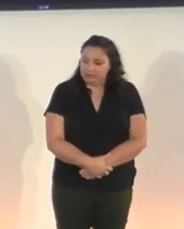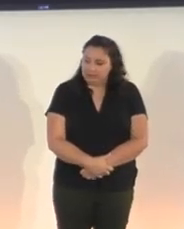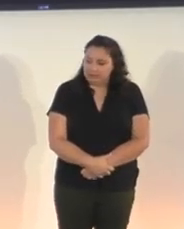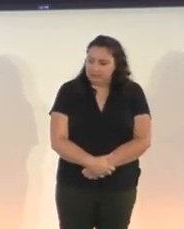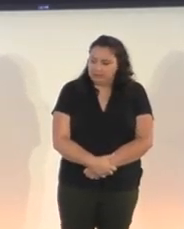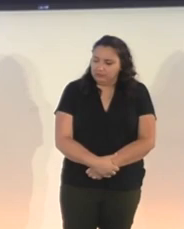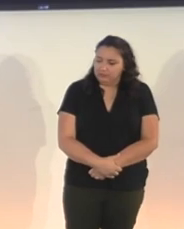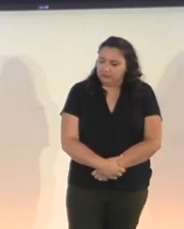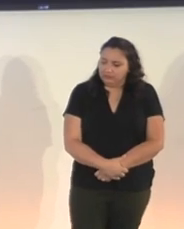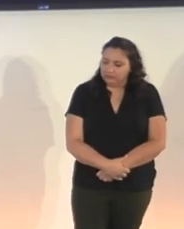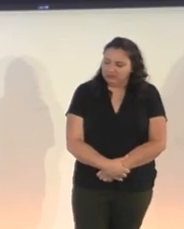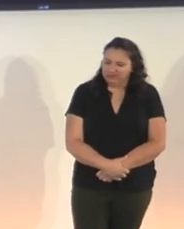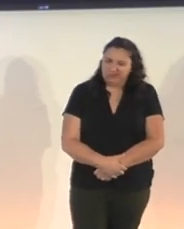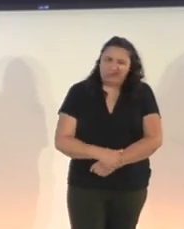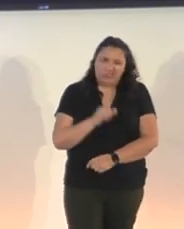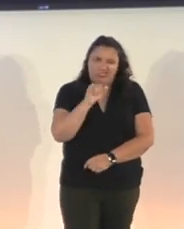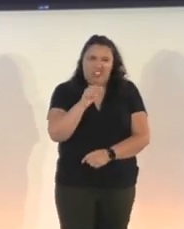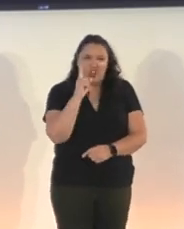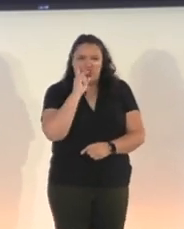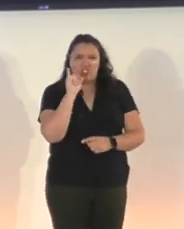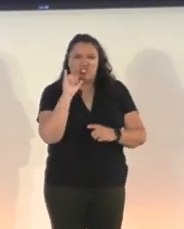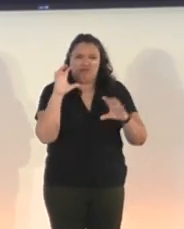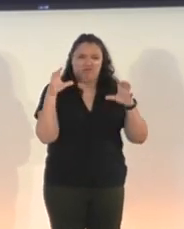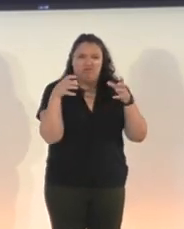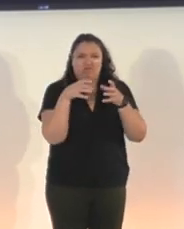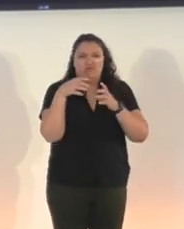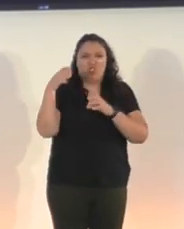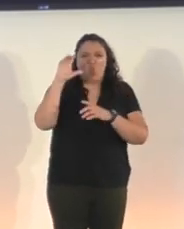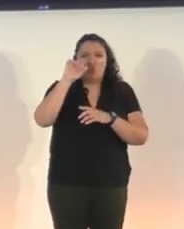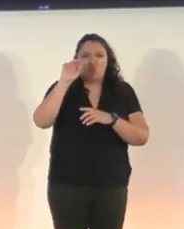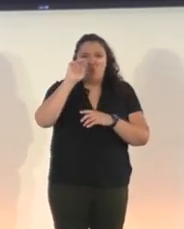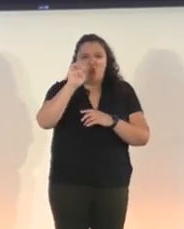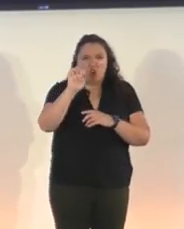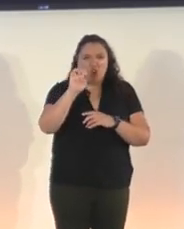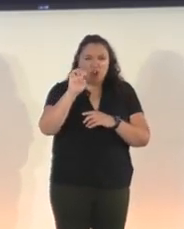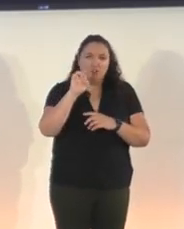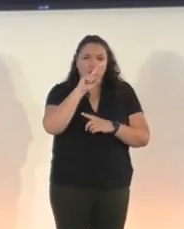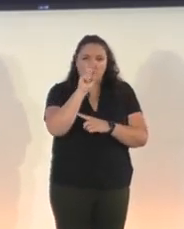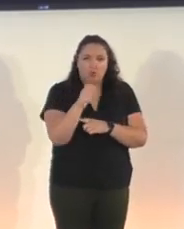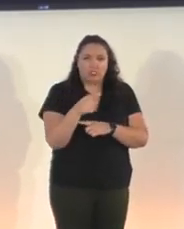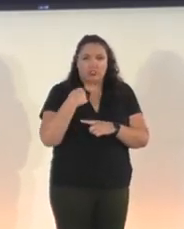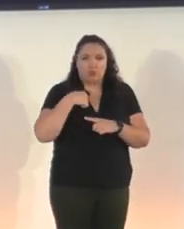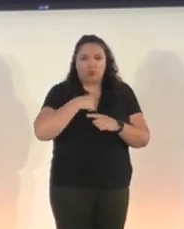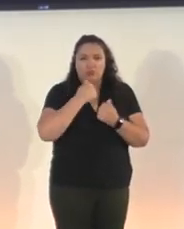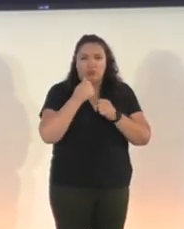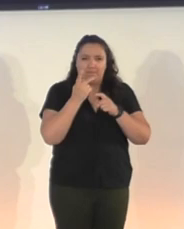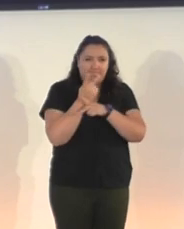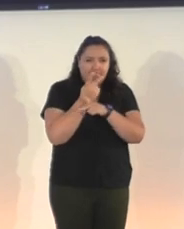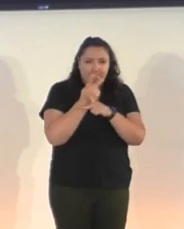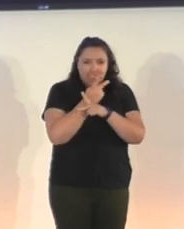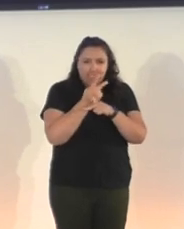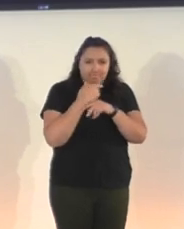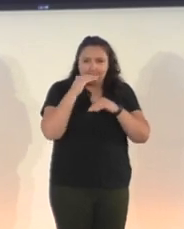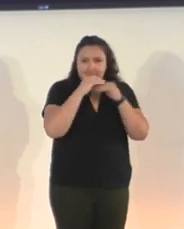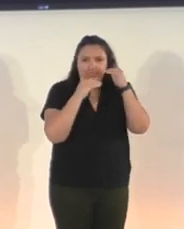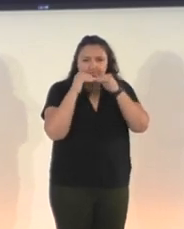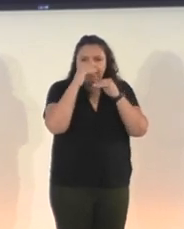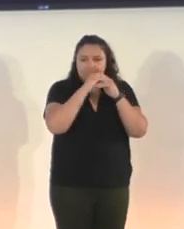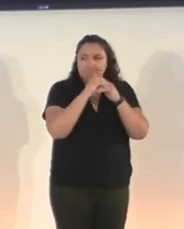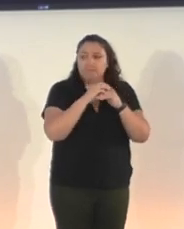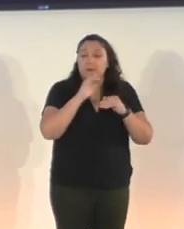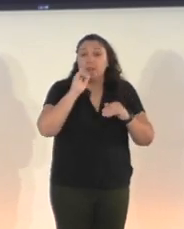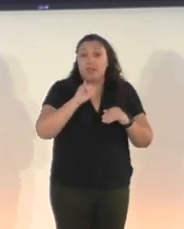core, uh, question that we structured everything around. Uh, this did come as an